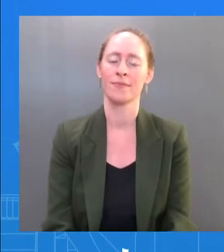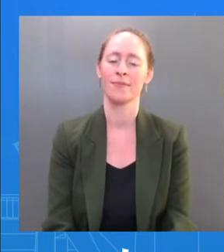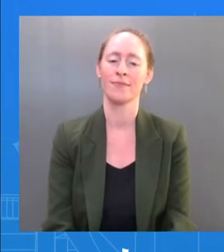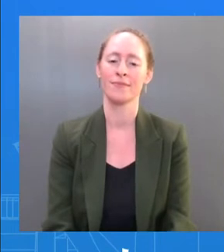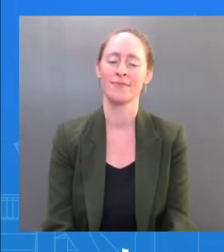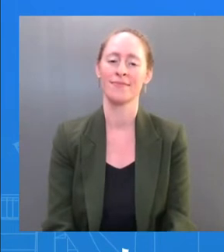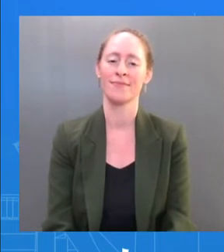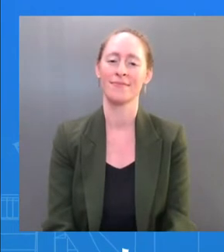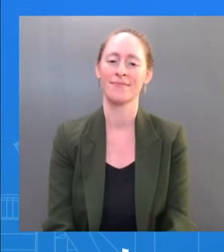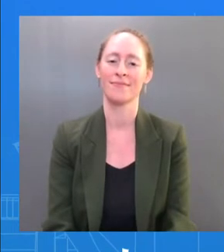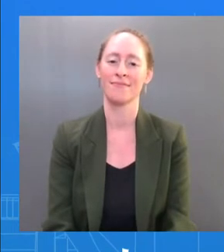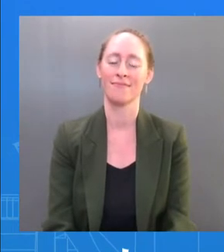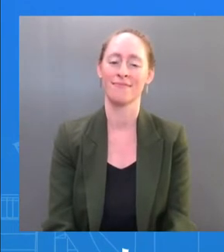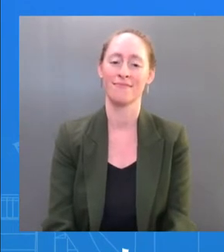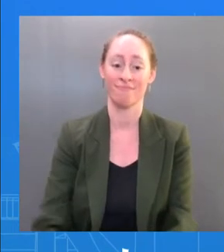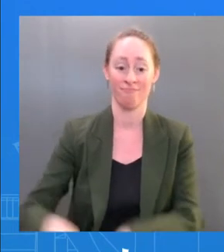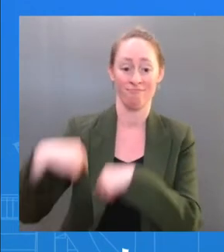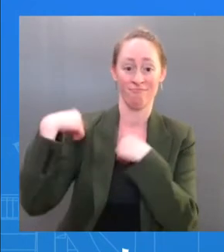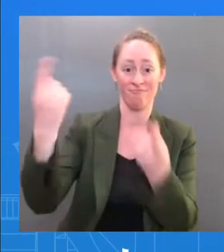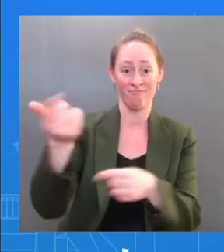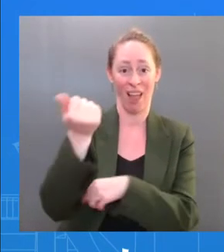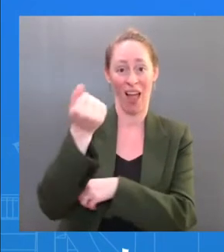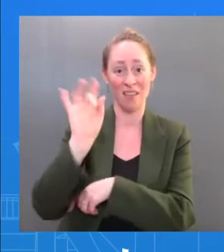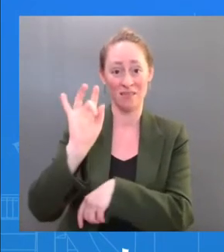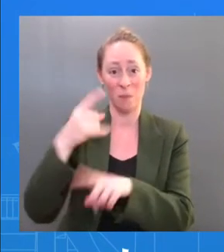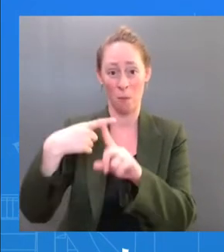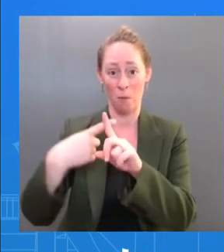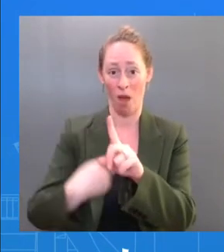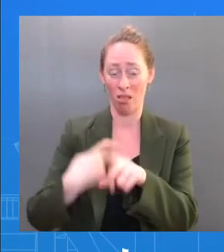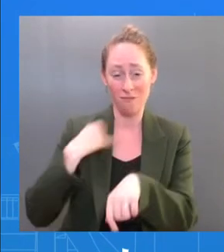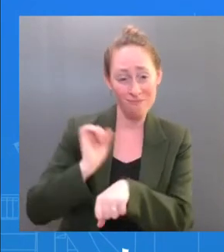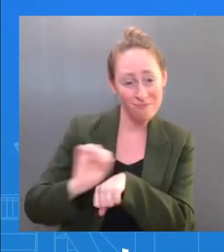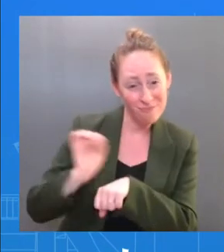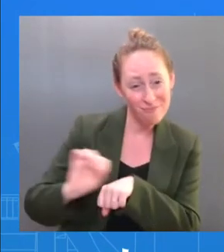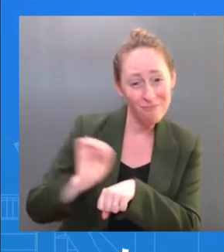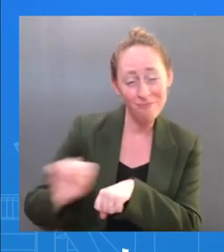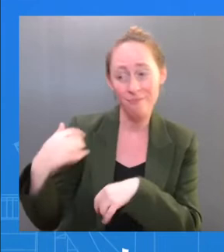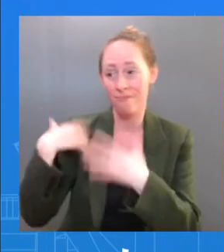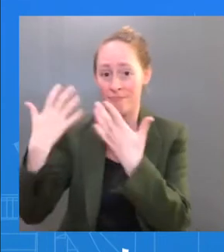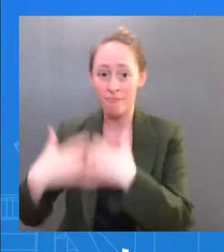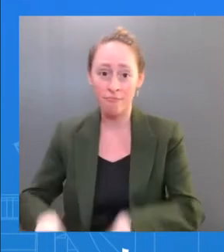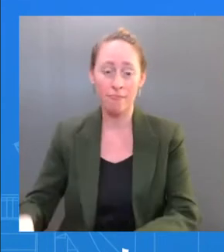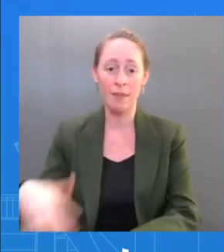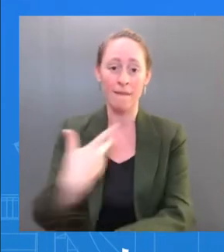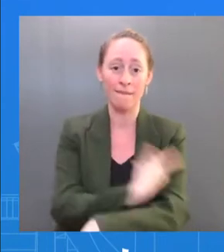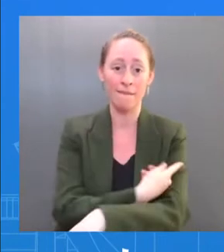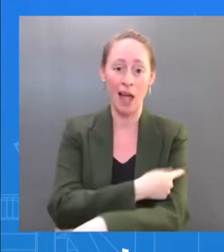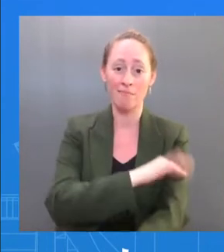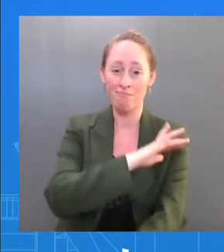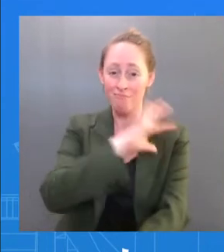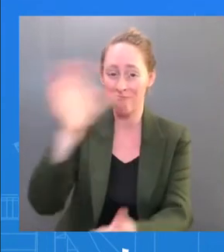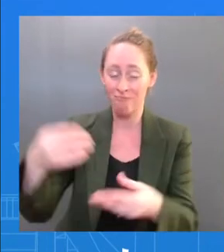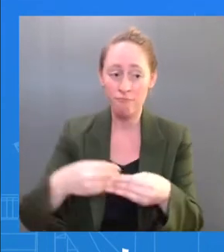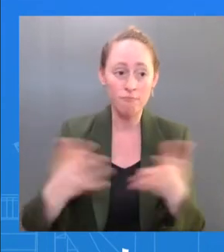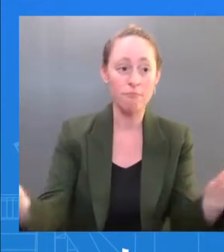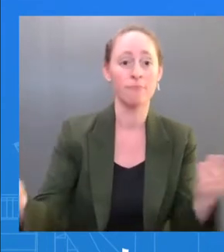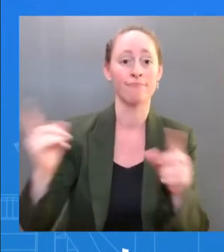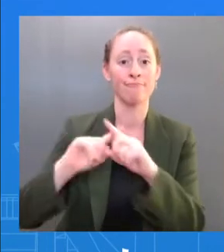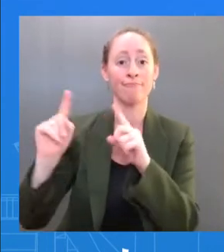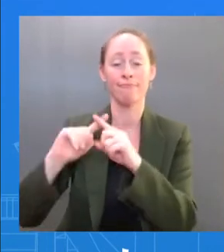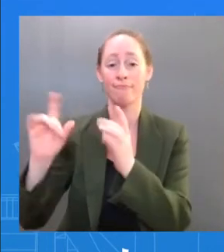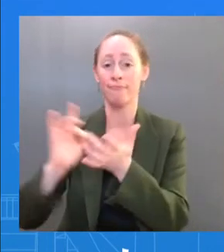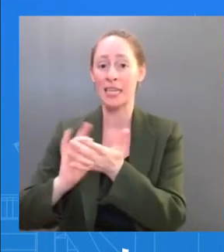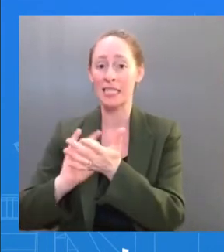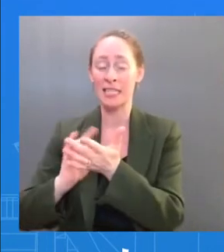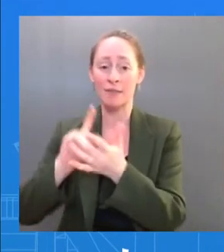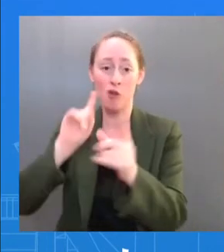that we have plenty of therapies, that people can get tested on a regular basis, as the President does, because testing allows you